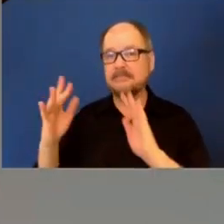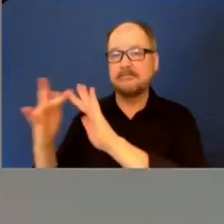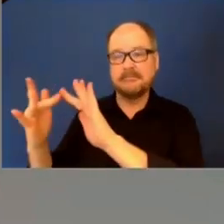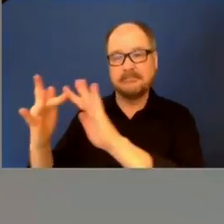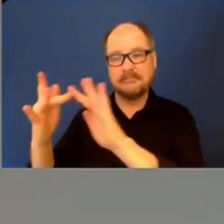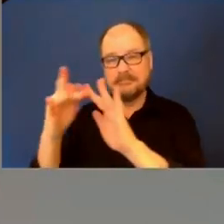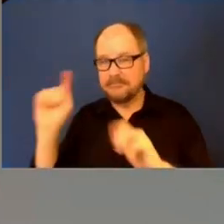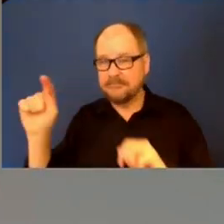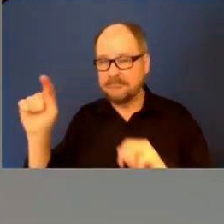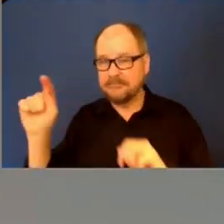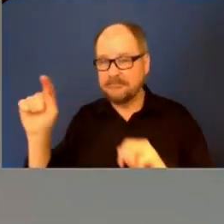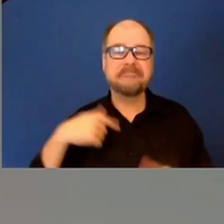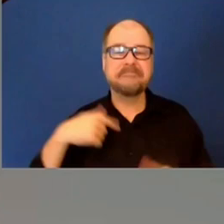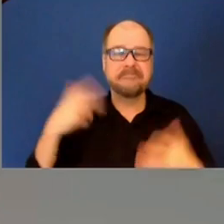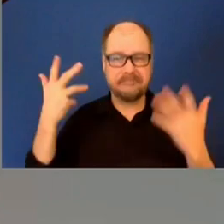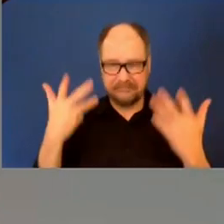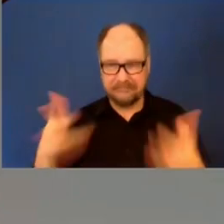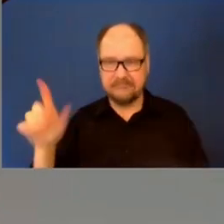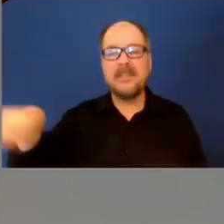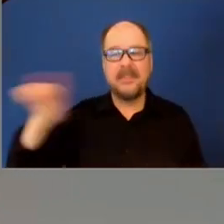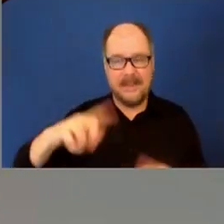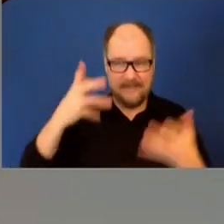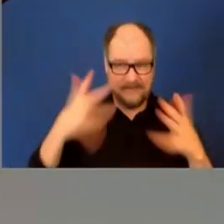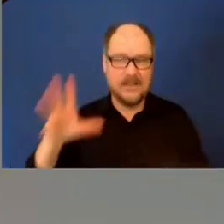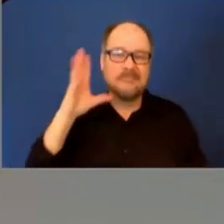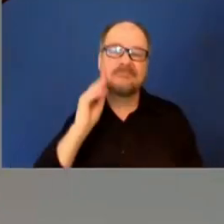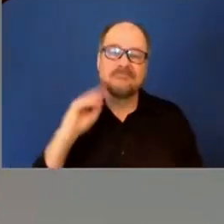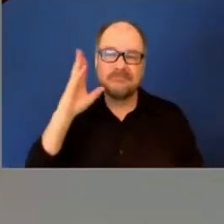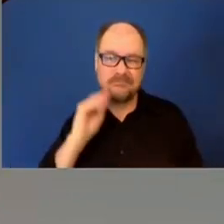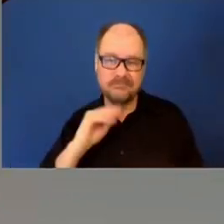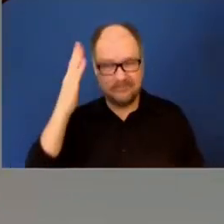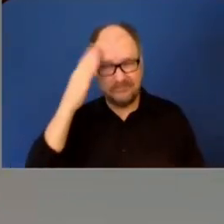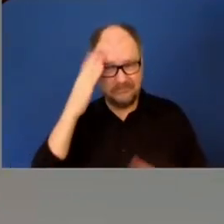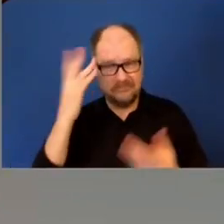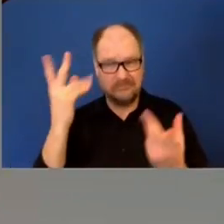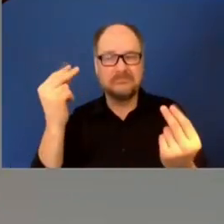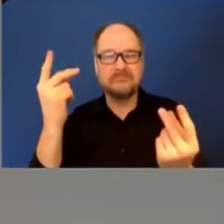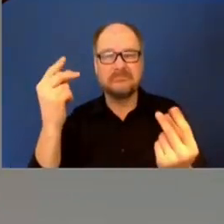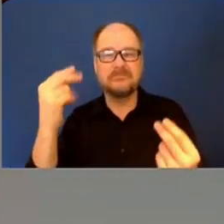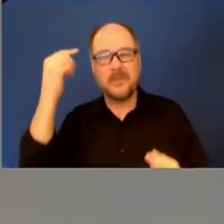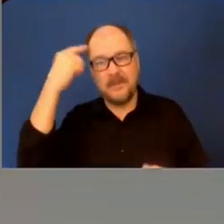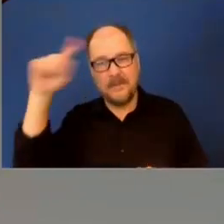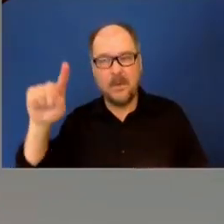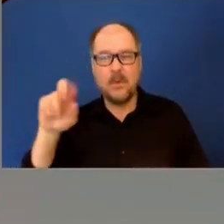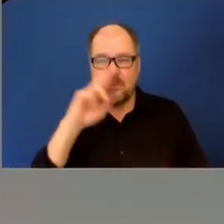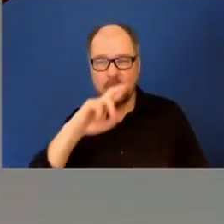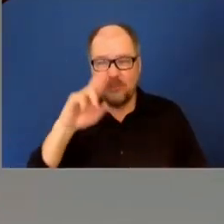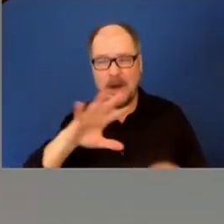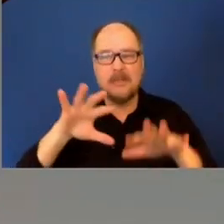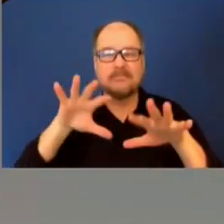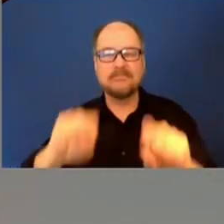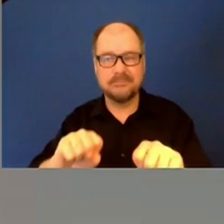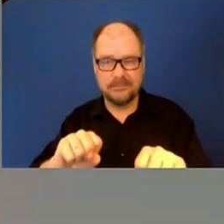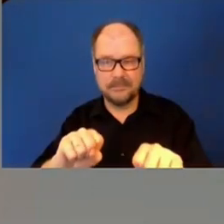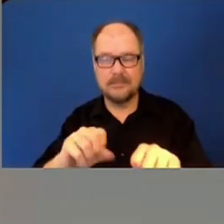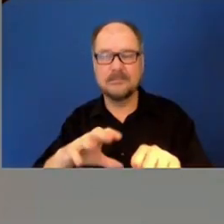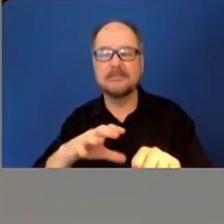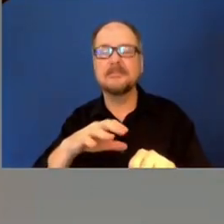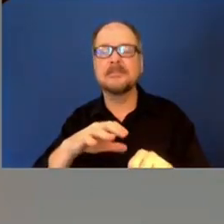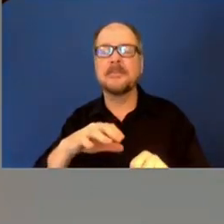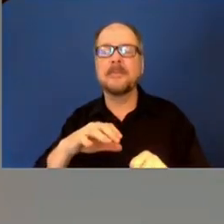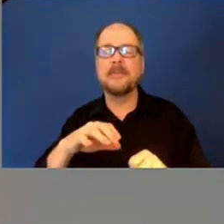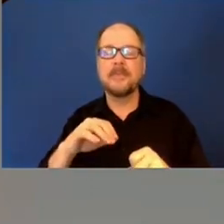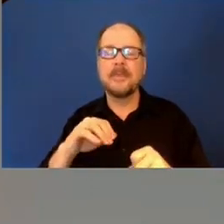and know how to control this population. And so, again, the sooner, the better. But I would